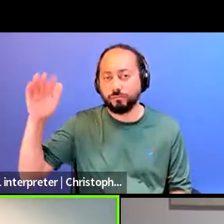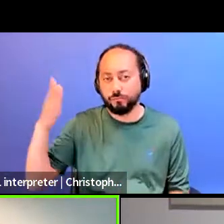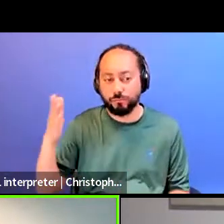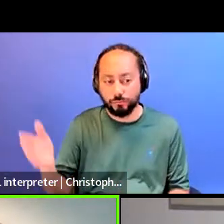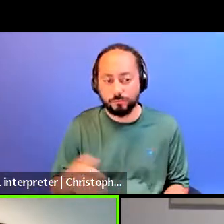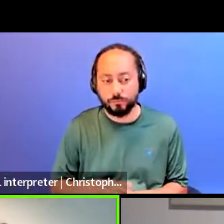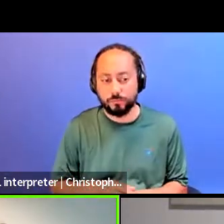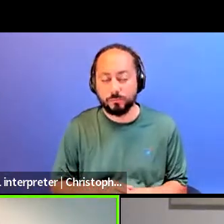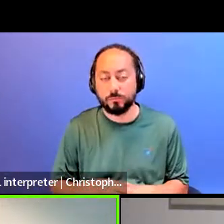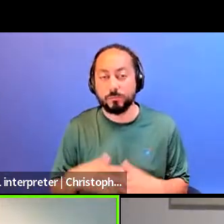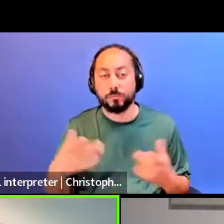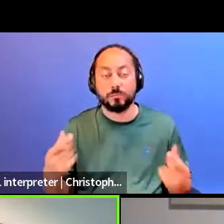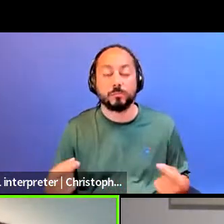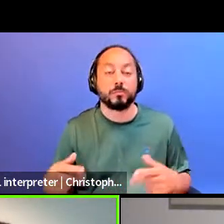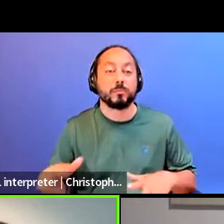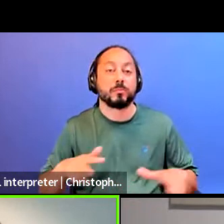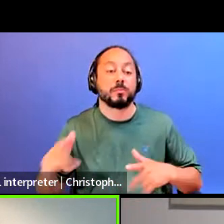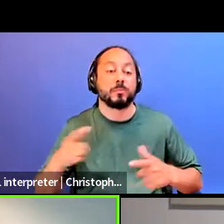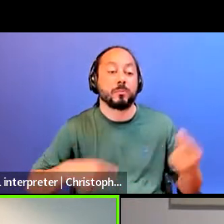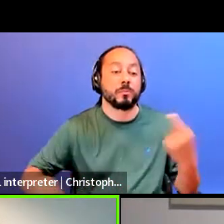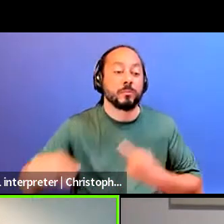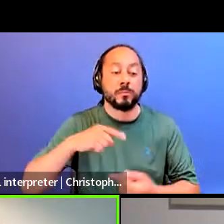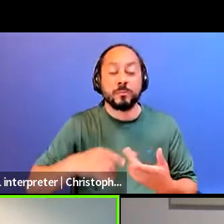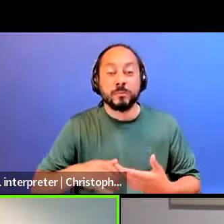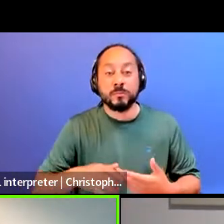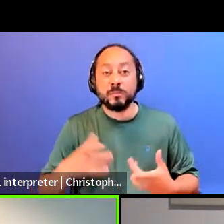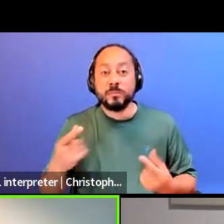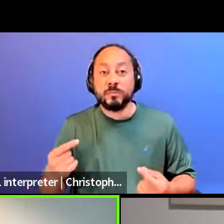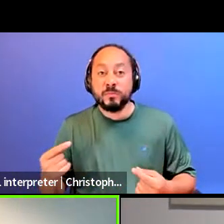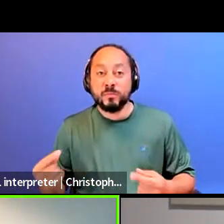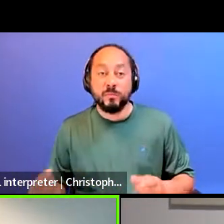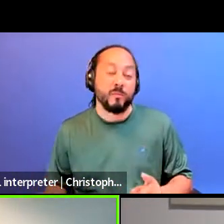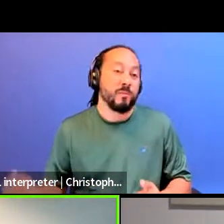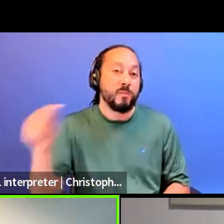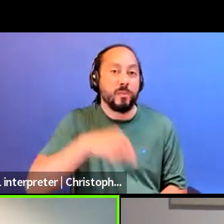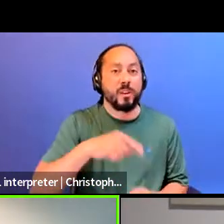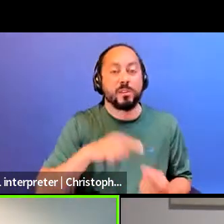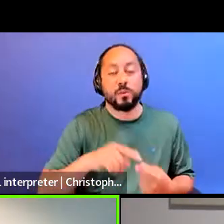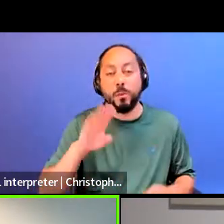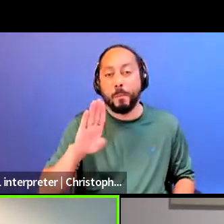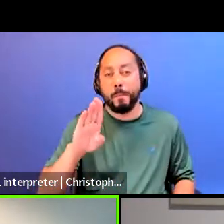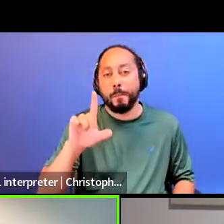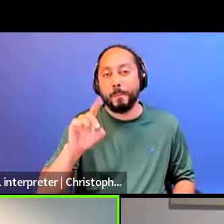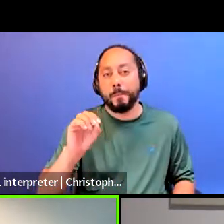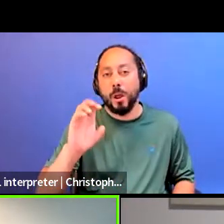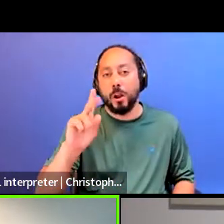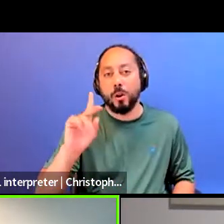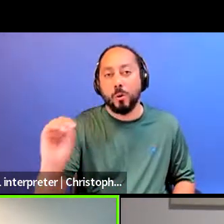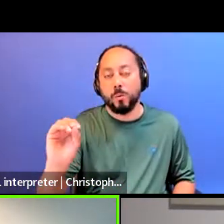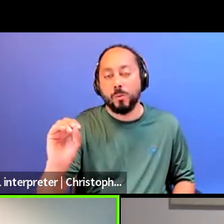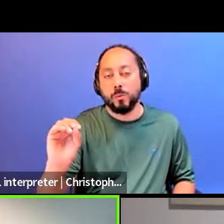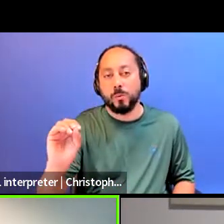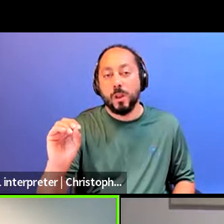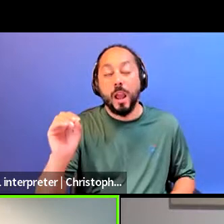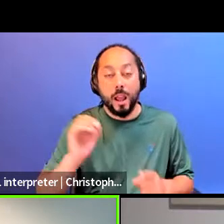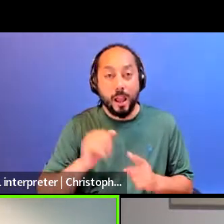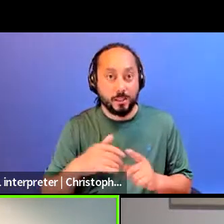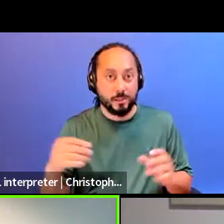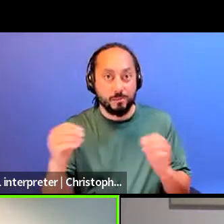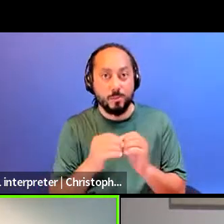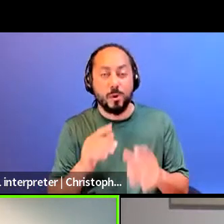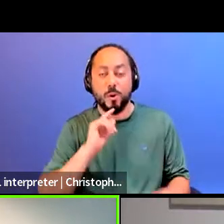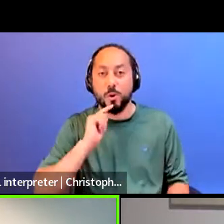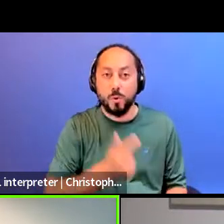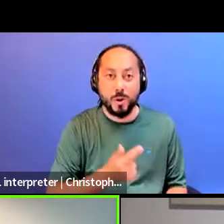walk a Rama, you know, I would make the pilgrimage to walk a Rama to be around more queer black people than I had ever seen in my entire